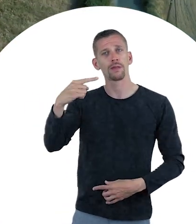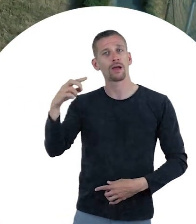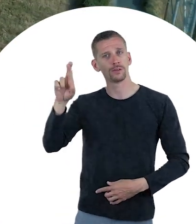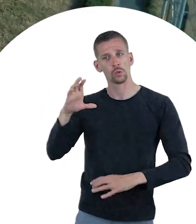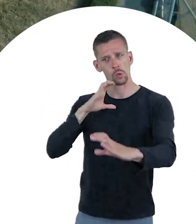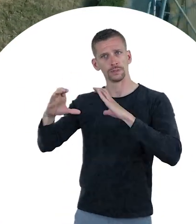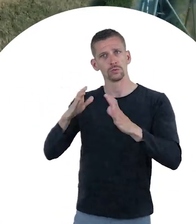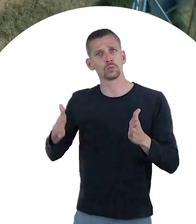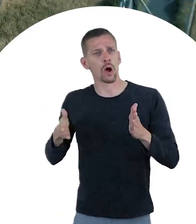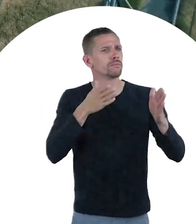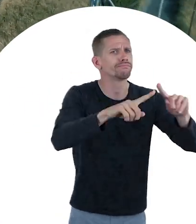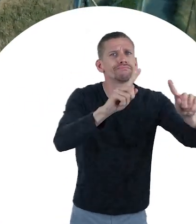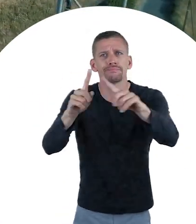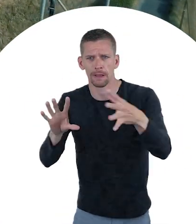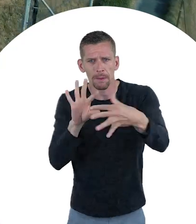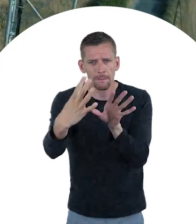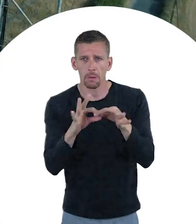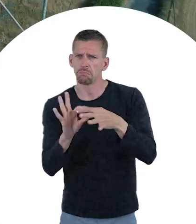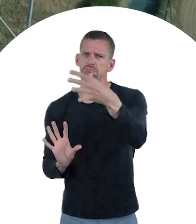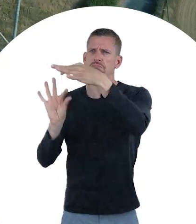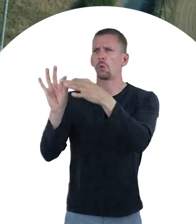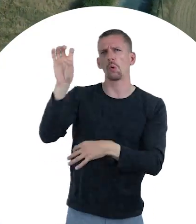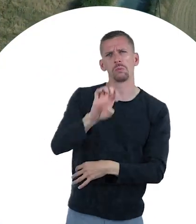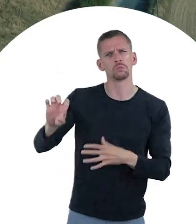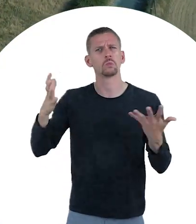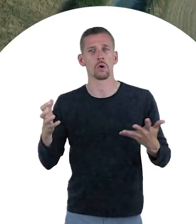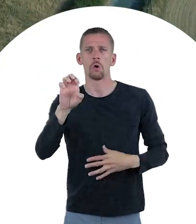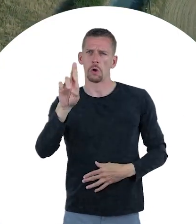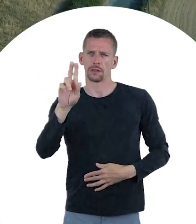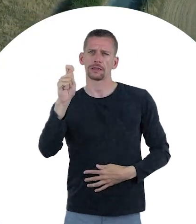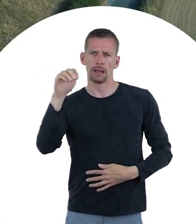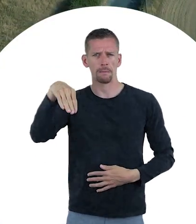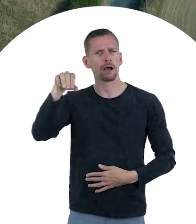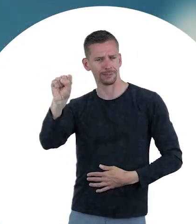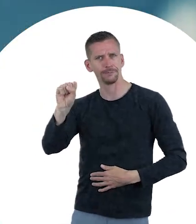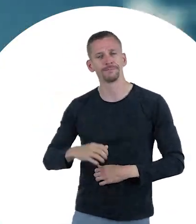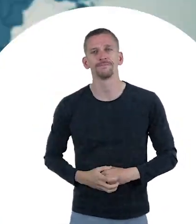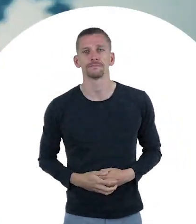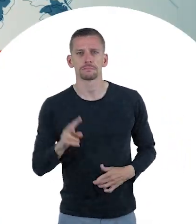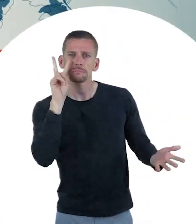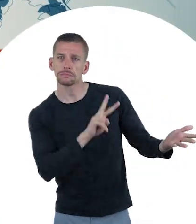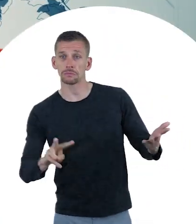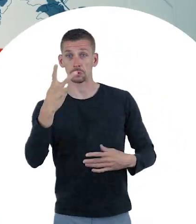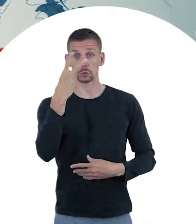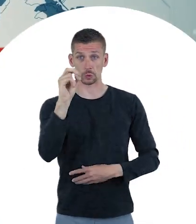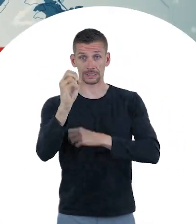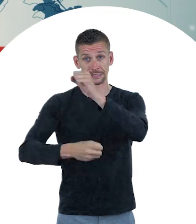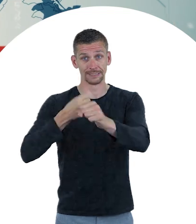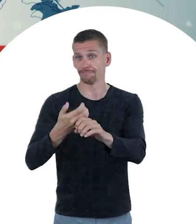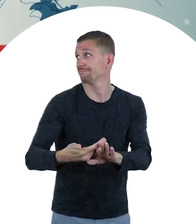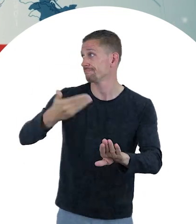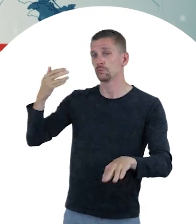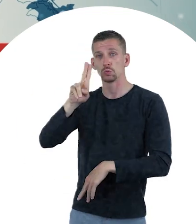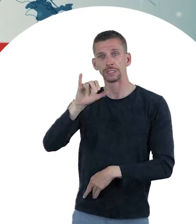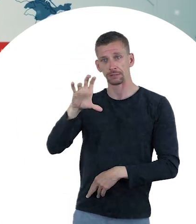operational communication, a key element of the European ERTMS standard. Designed 20 years ago